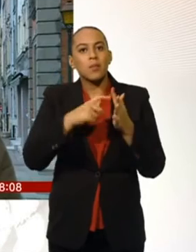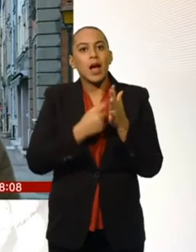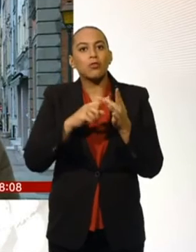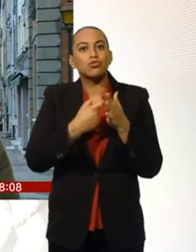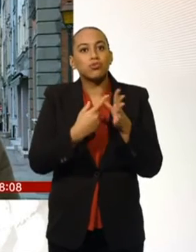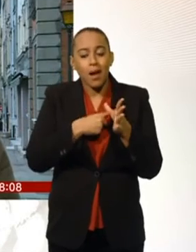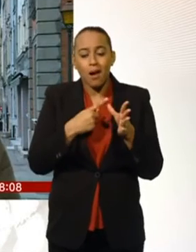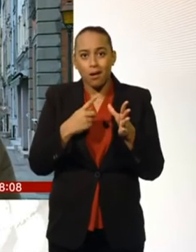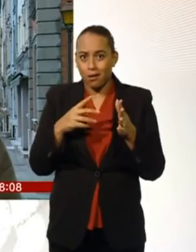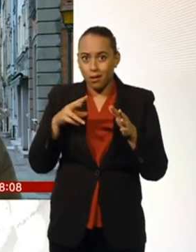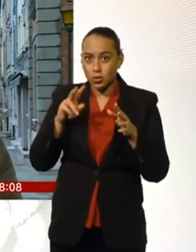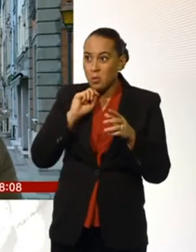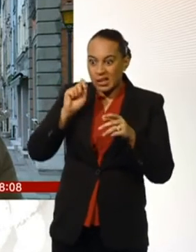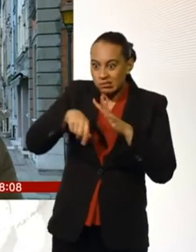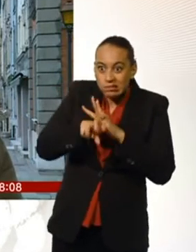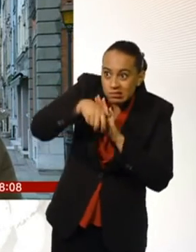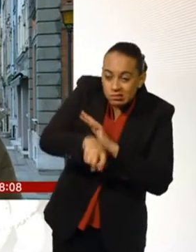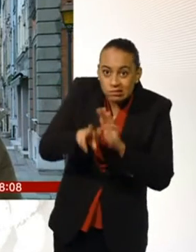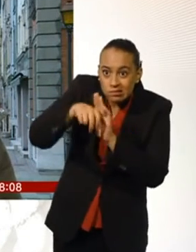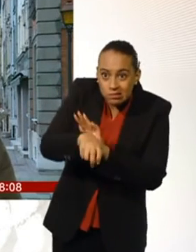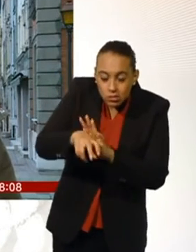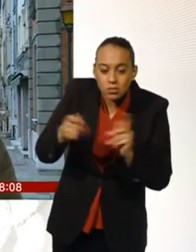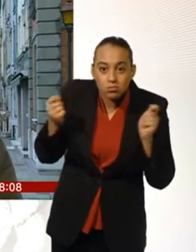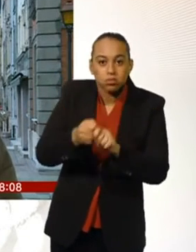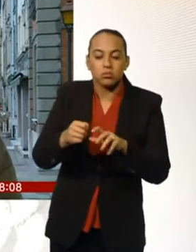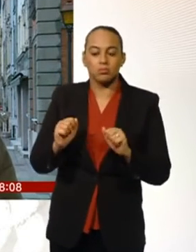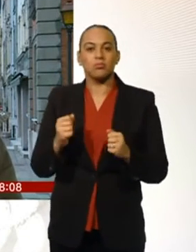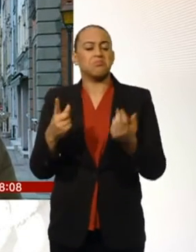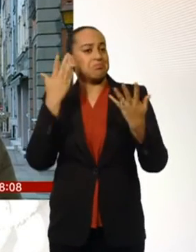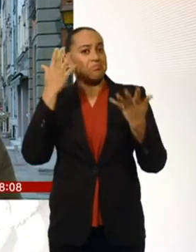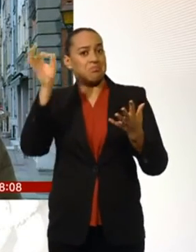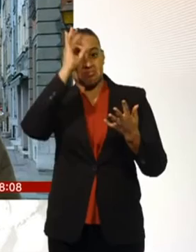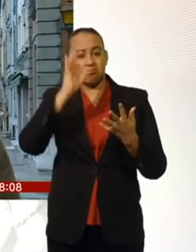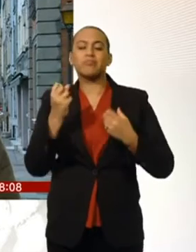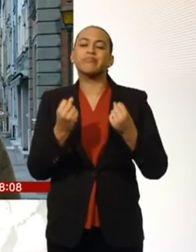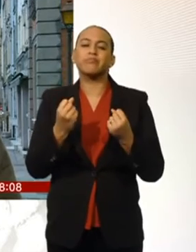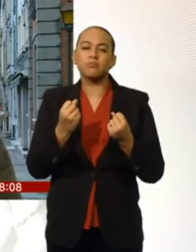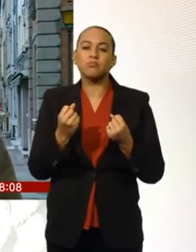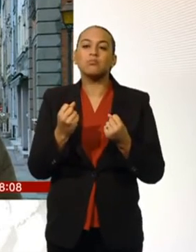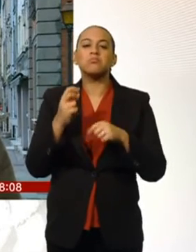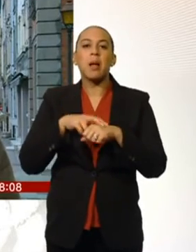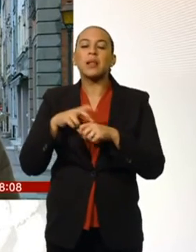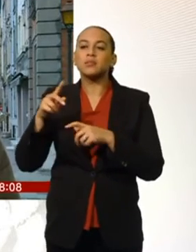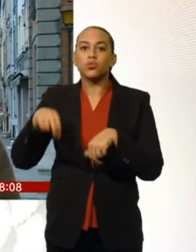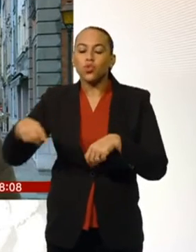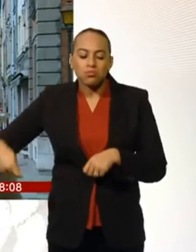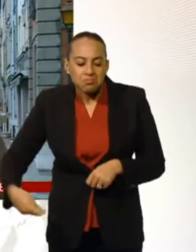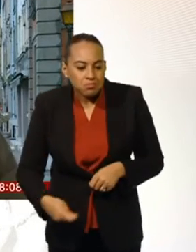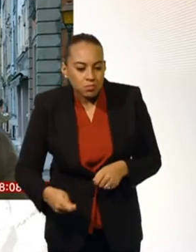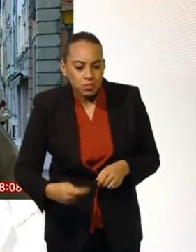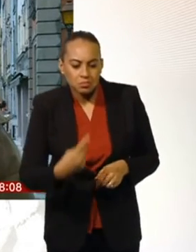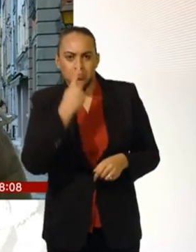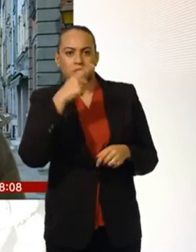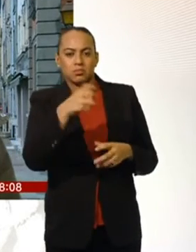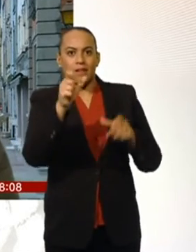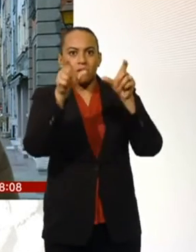and she was discovered as well. And after that, of course, he was in custody for five days, charged, and he's back in France today now for this